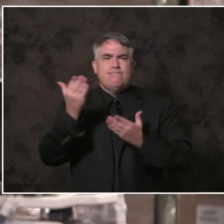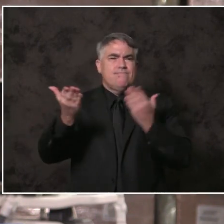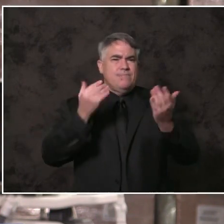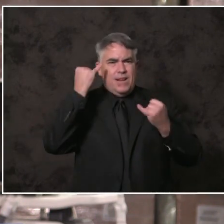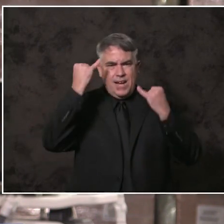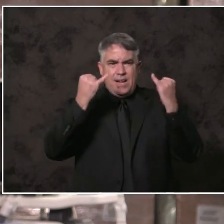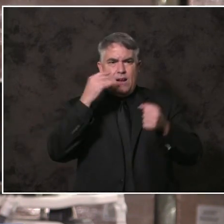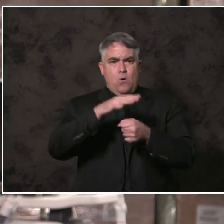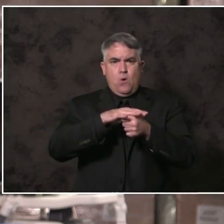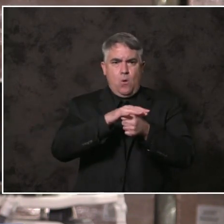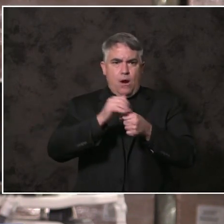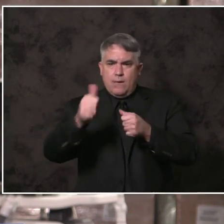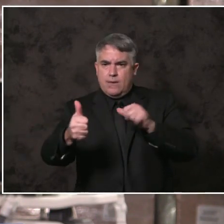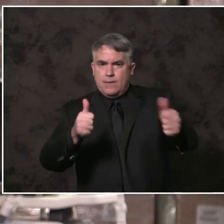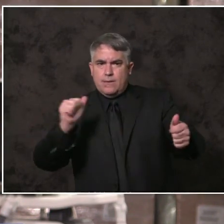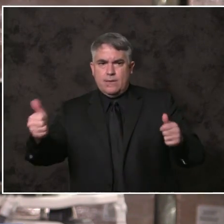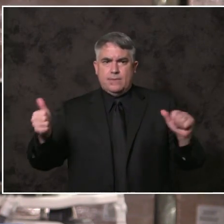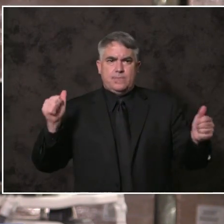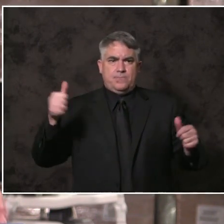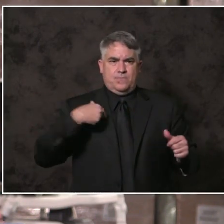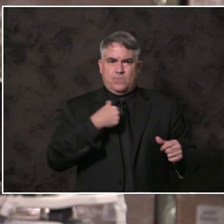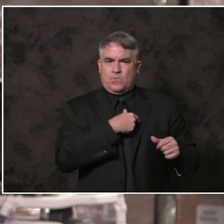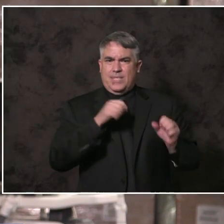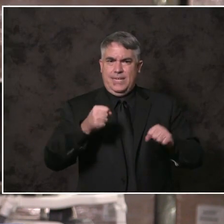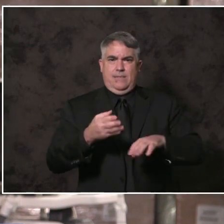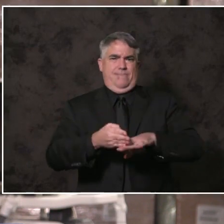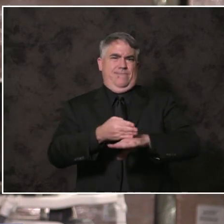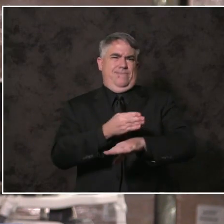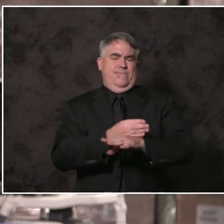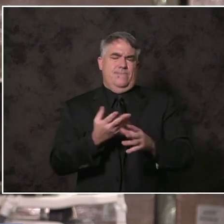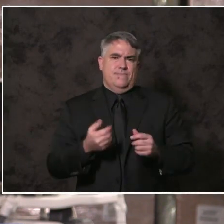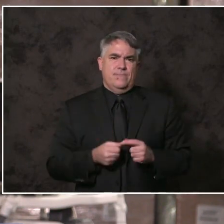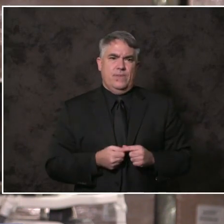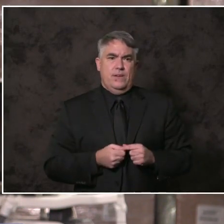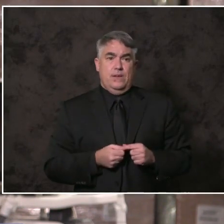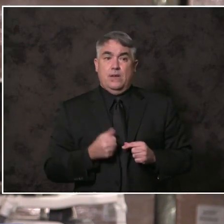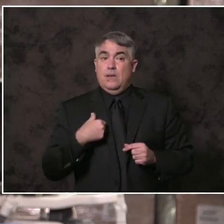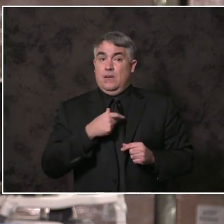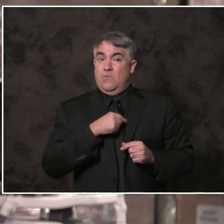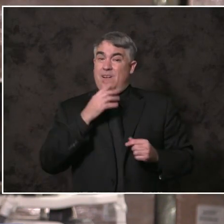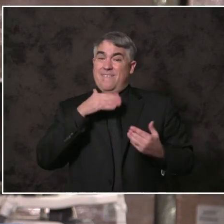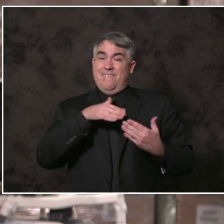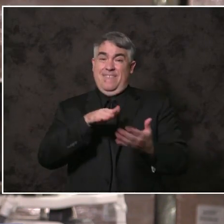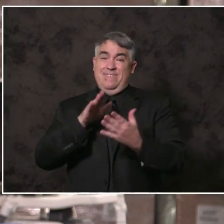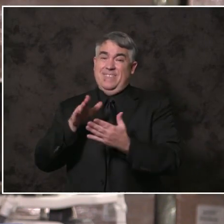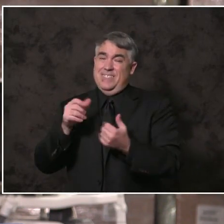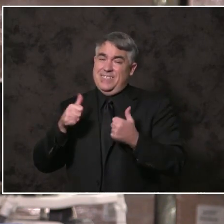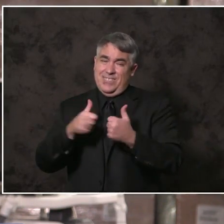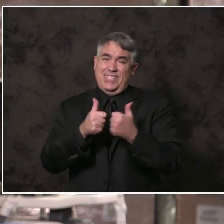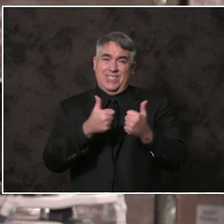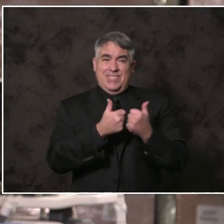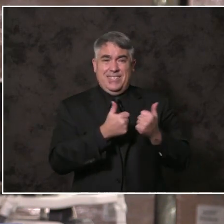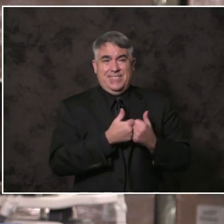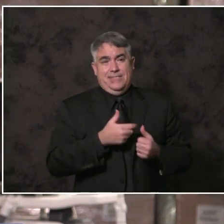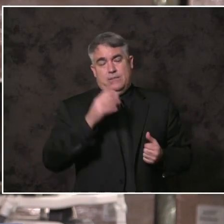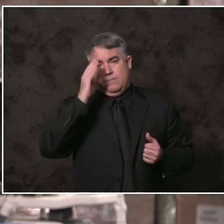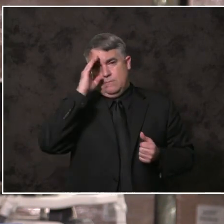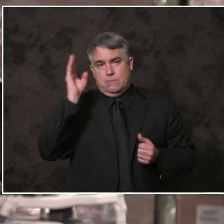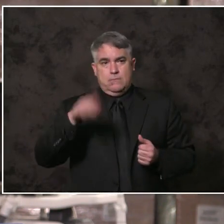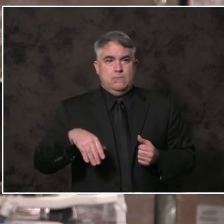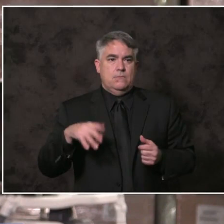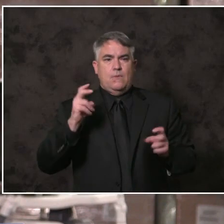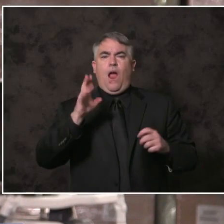progress on both. No doubt, we will face opposition. But we can no longer let the not-in-my